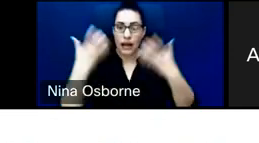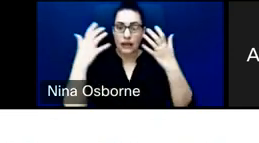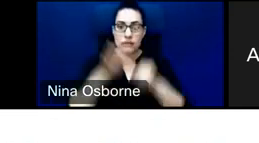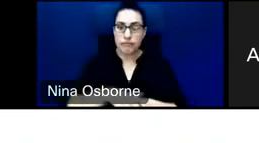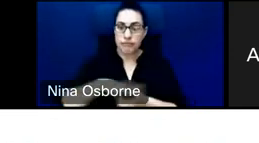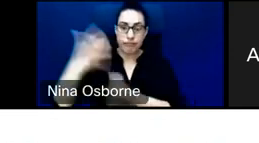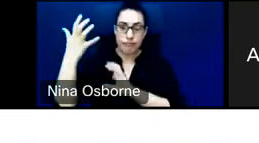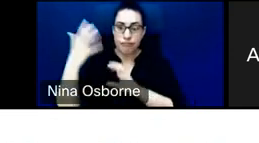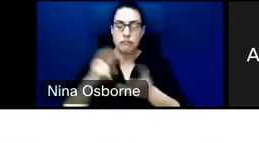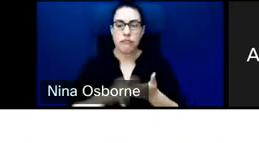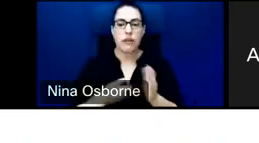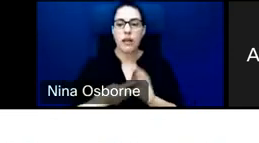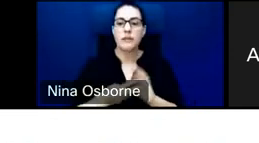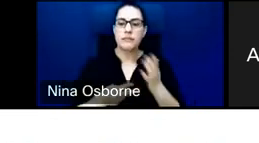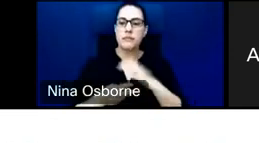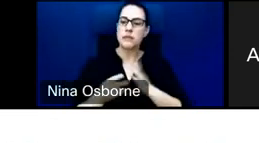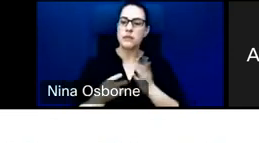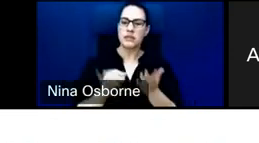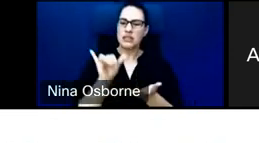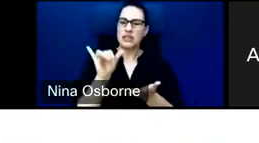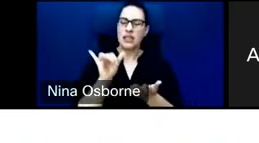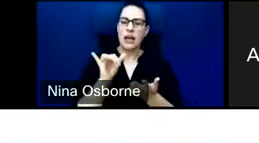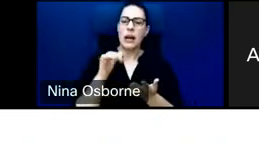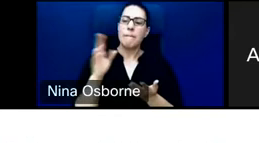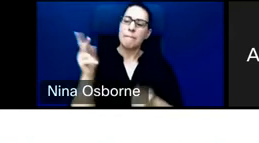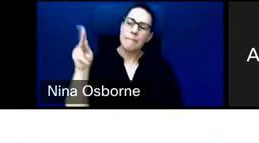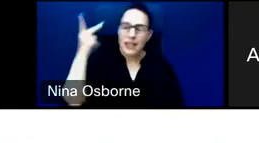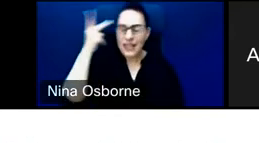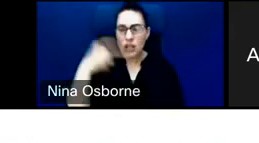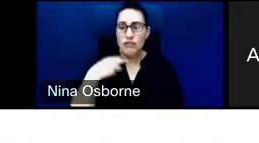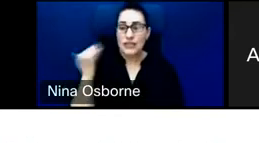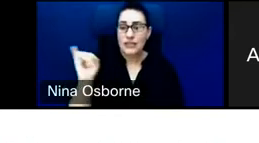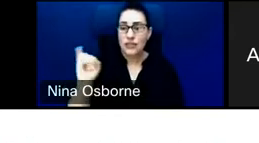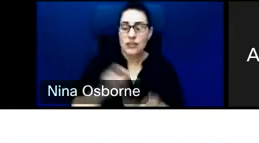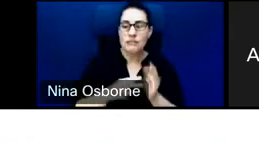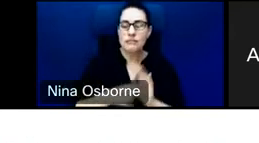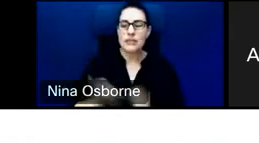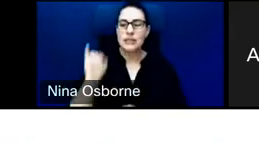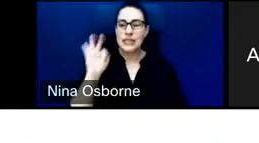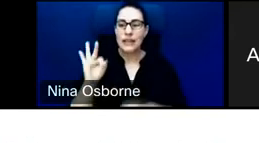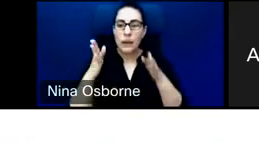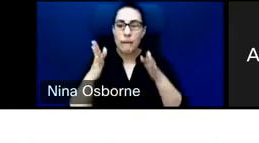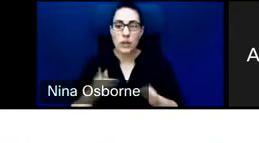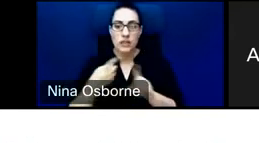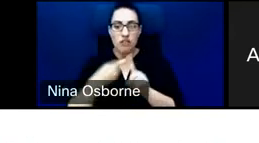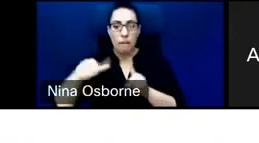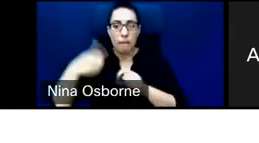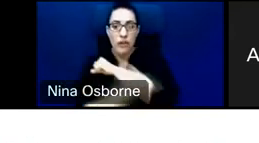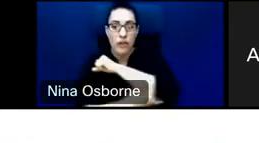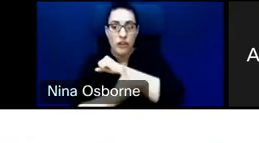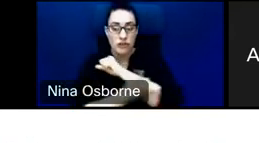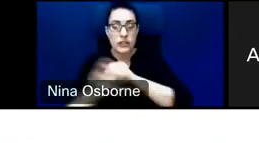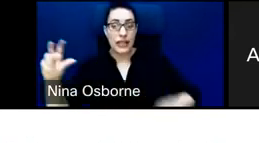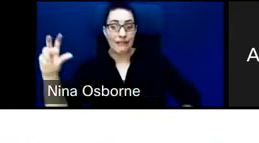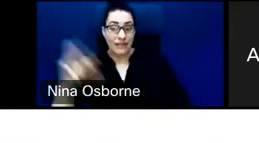really refers to an instance where someone invests, they're from another country, and then they work in the local currency, but then they